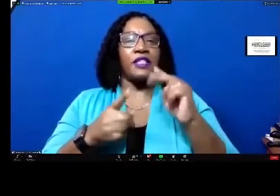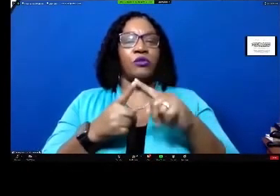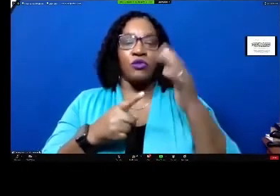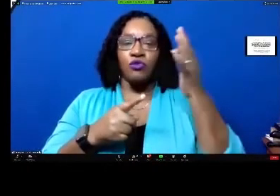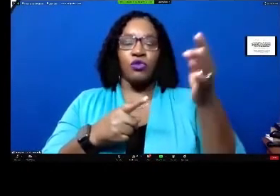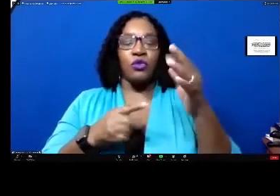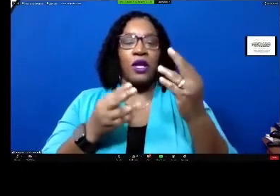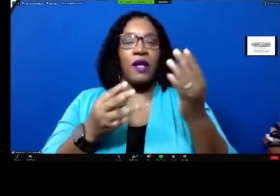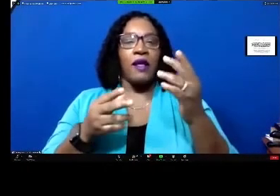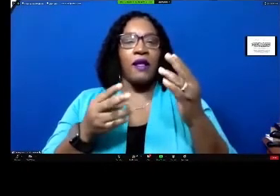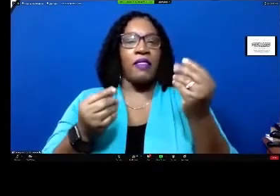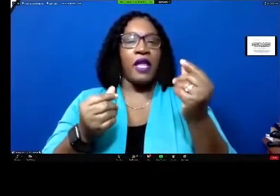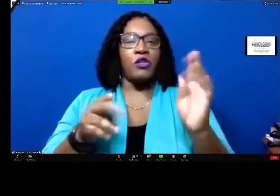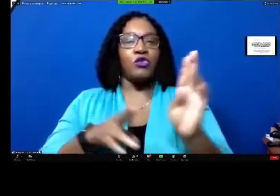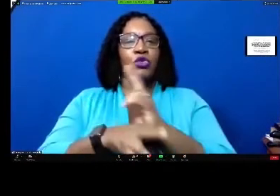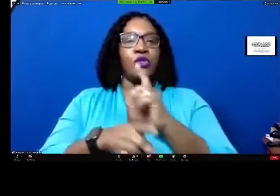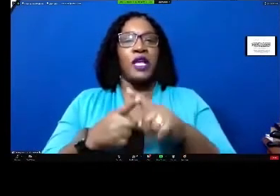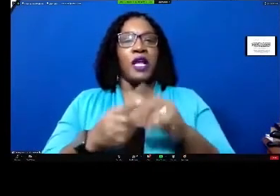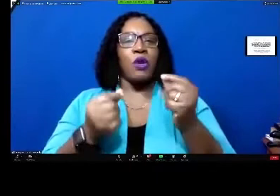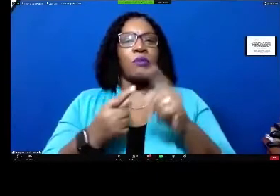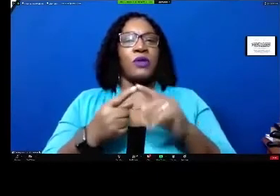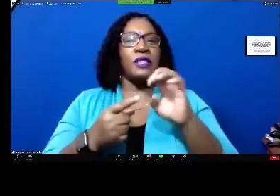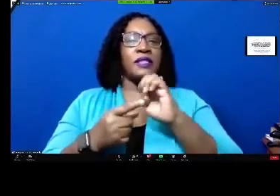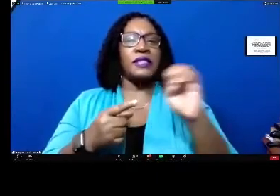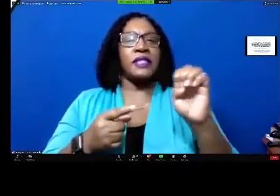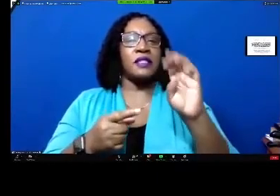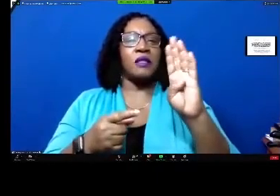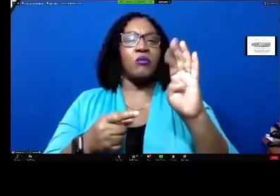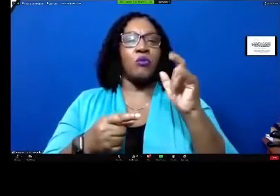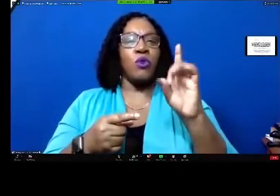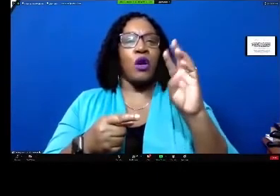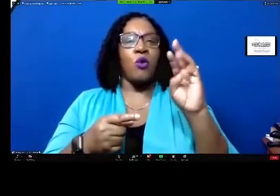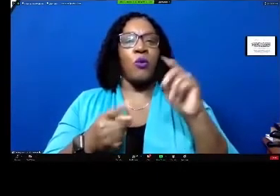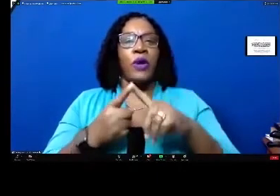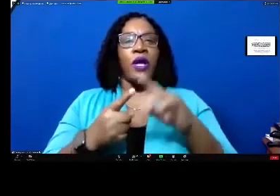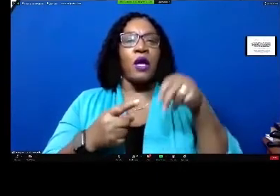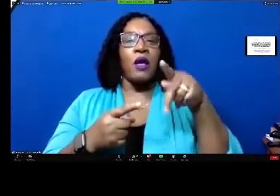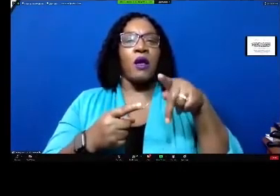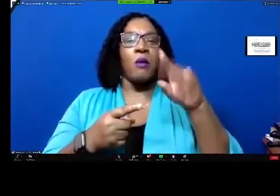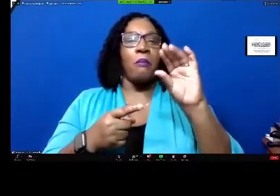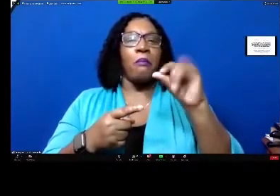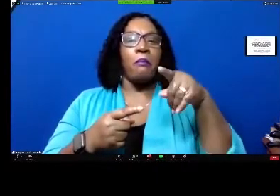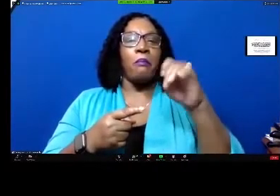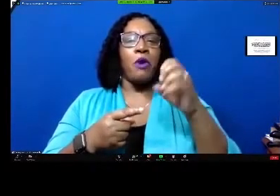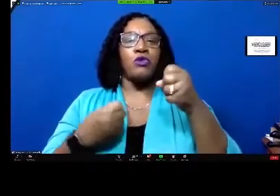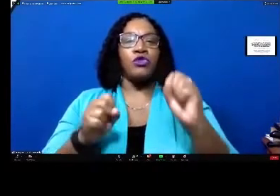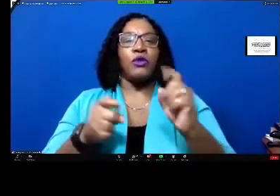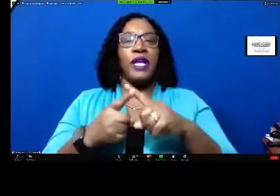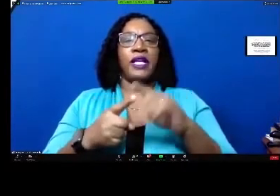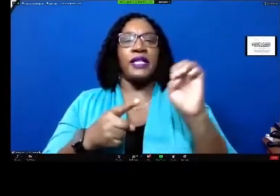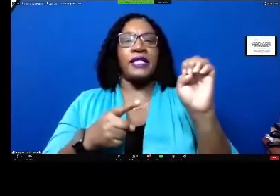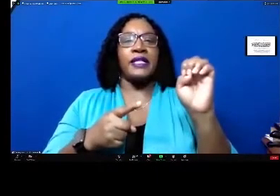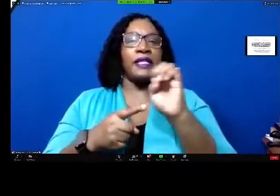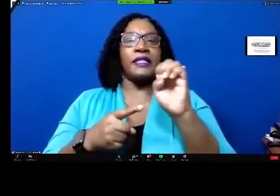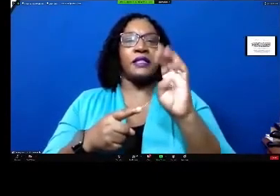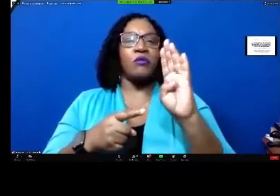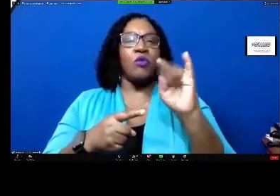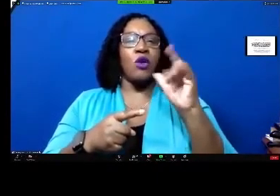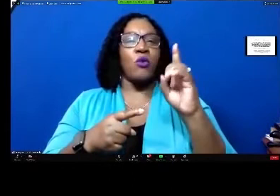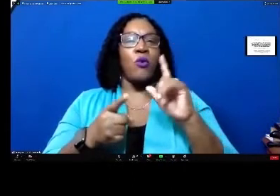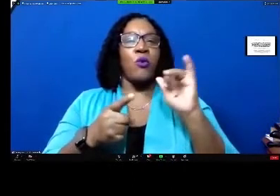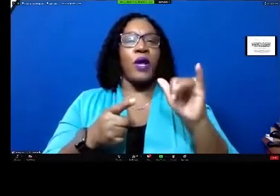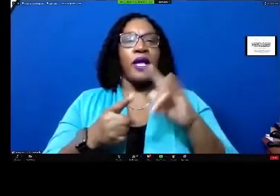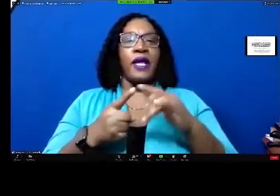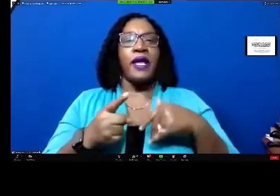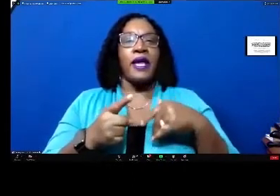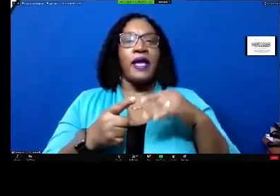and zoning map amendments properties on east broadway post street south assembly south evans and south assembly street it's a